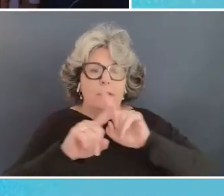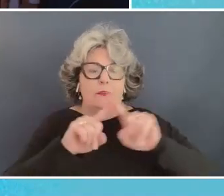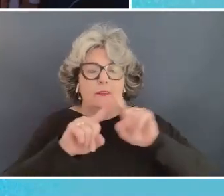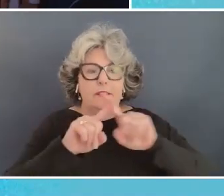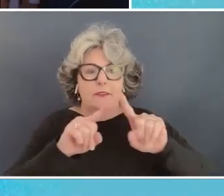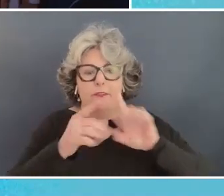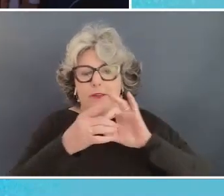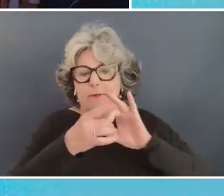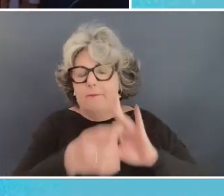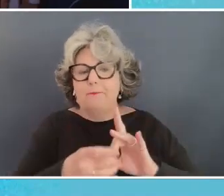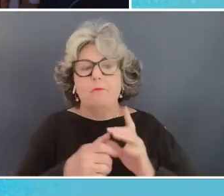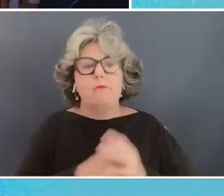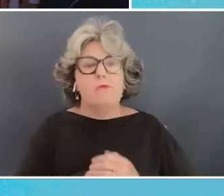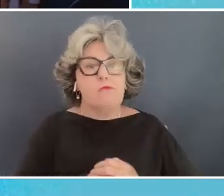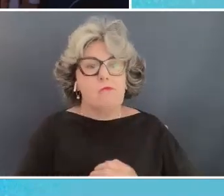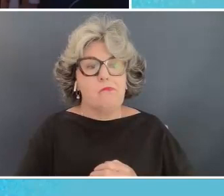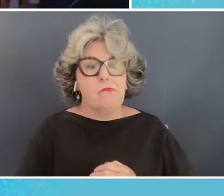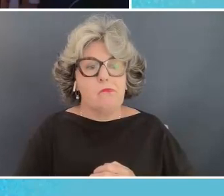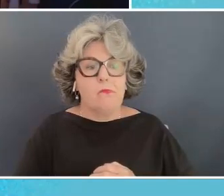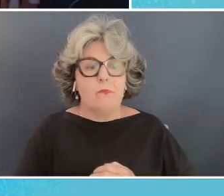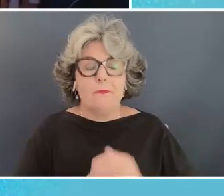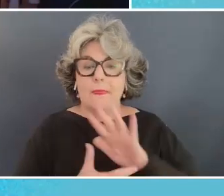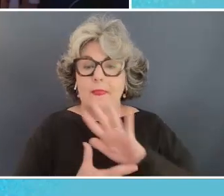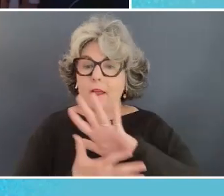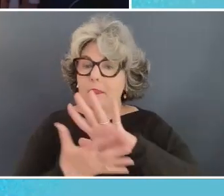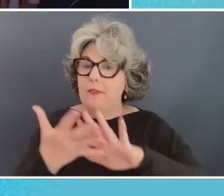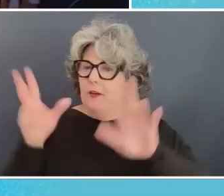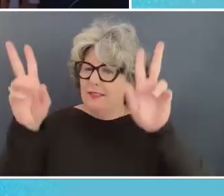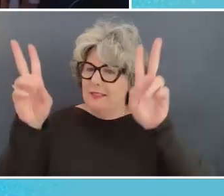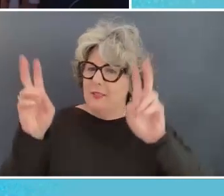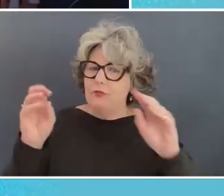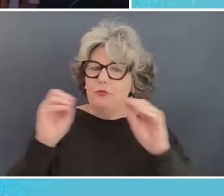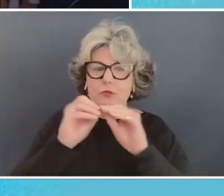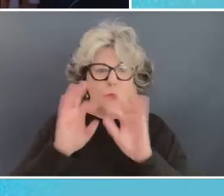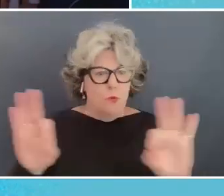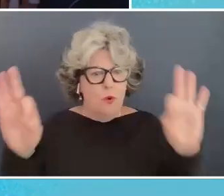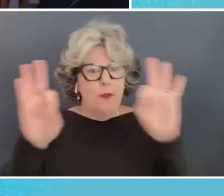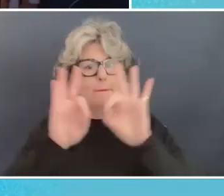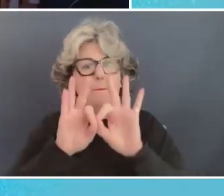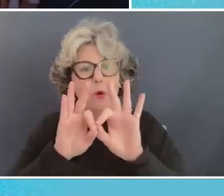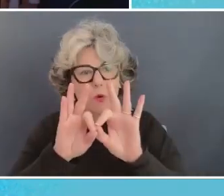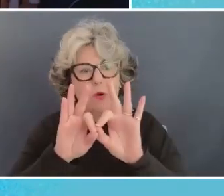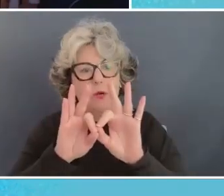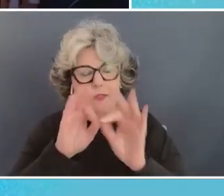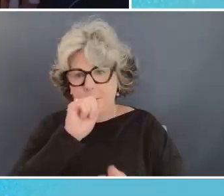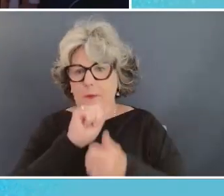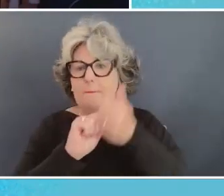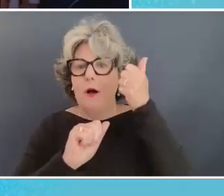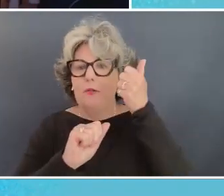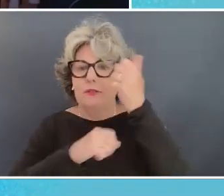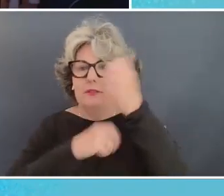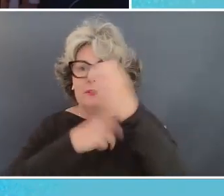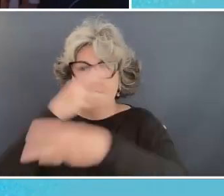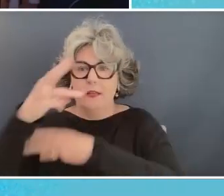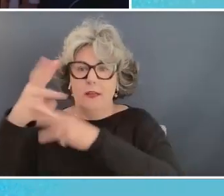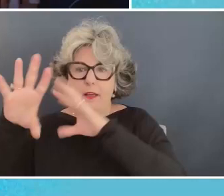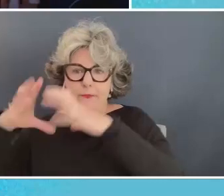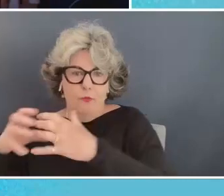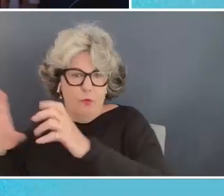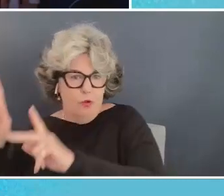uh those issues are more important to the vast majority of the world's people